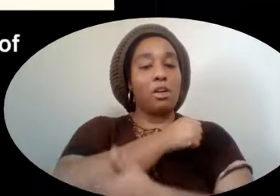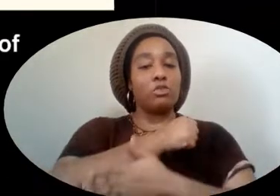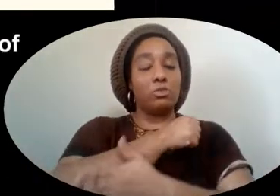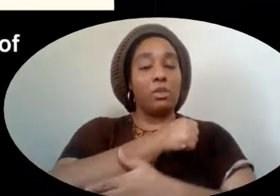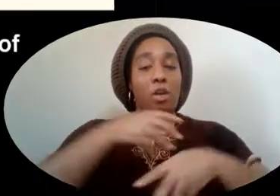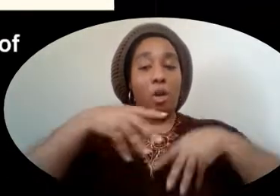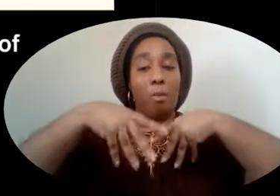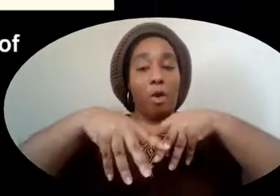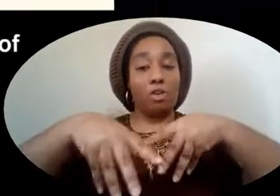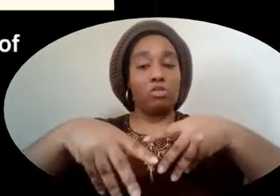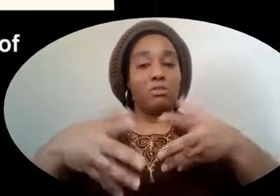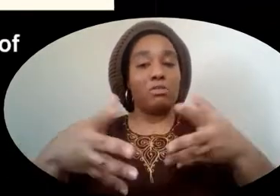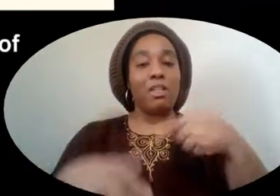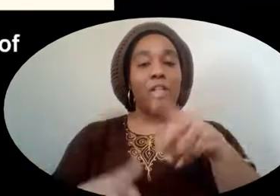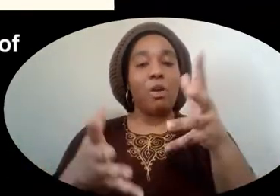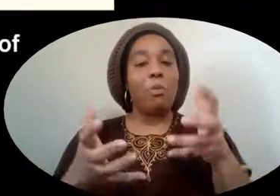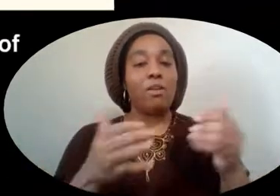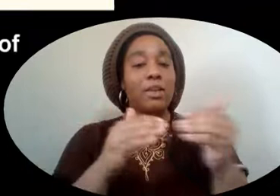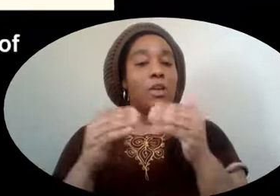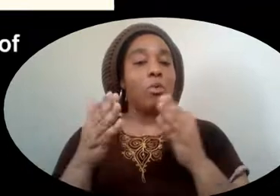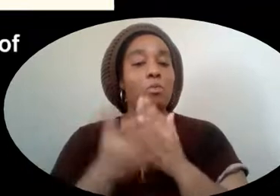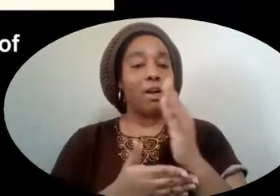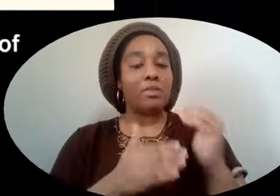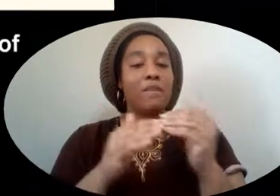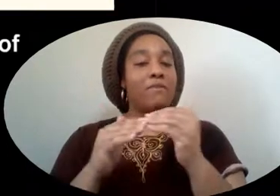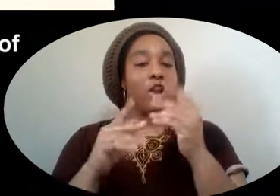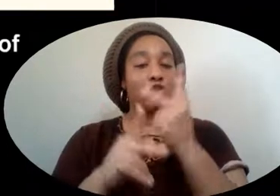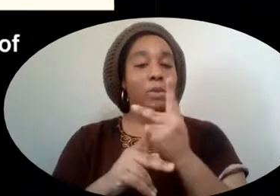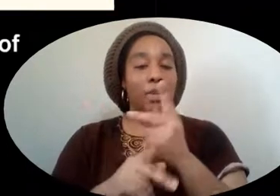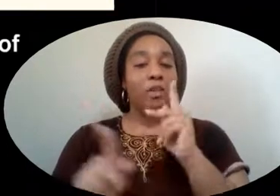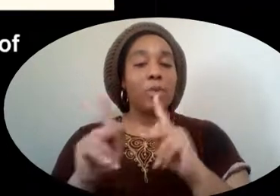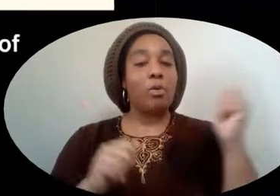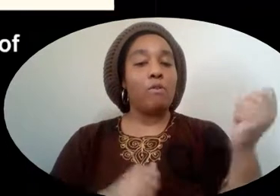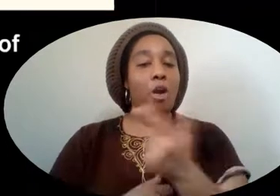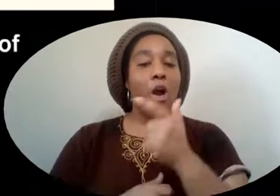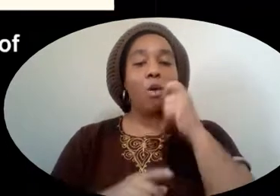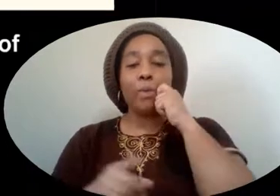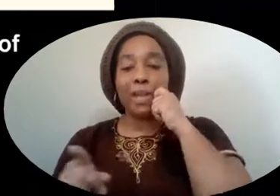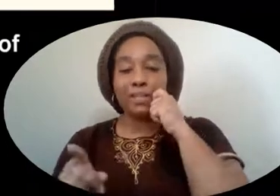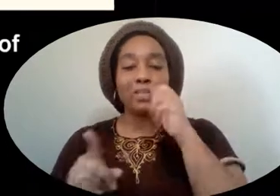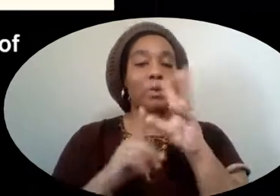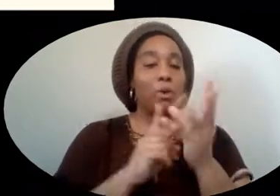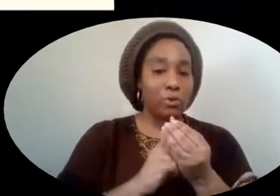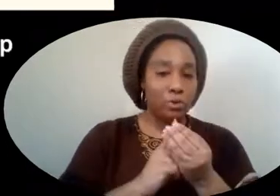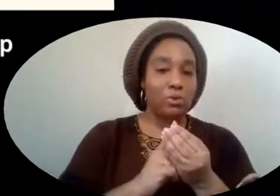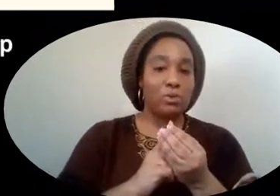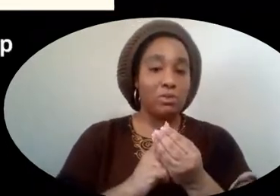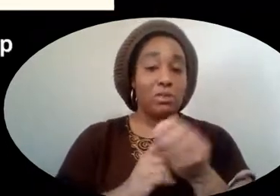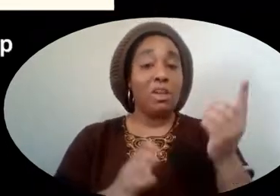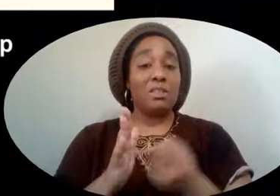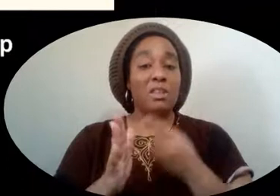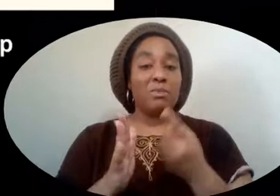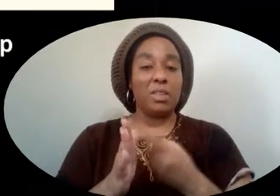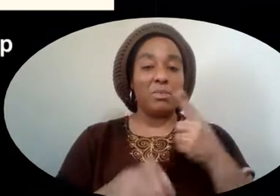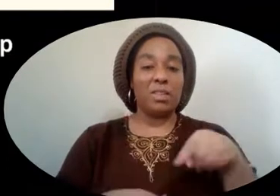Marchers asked for equal rights and fair treatment of people of all races and cultures. Sometimes